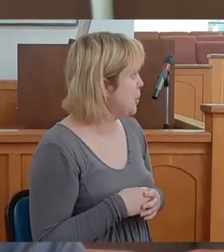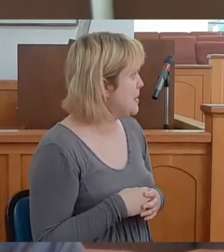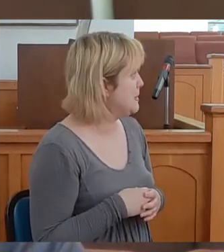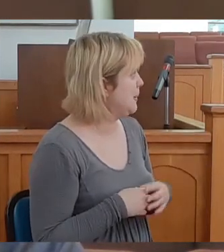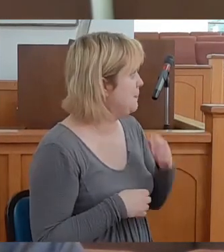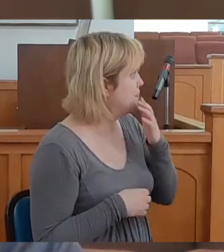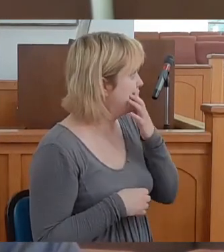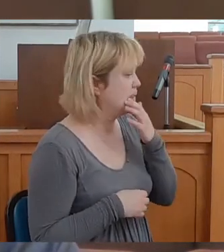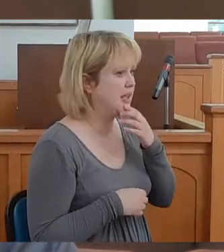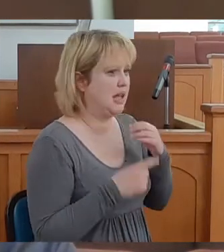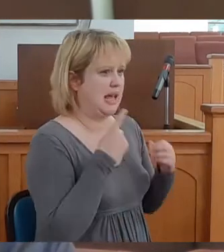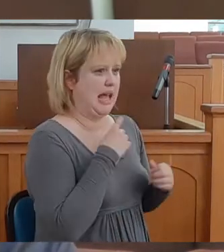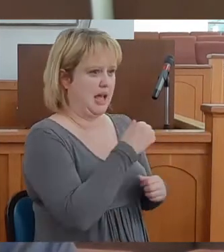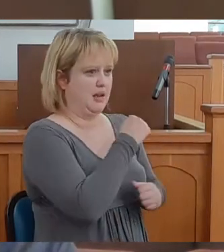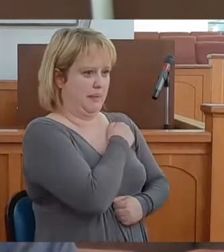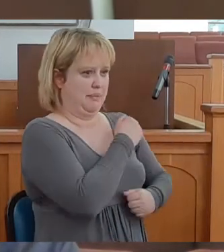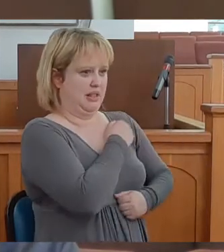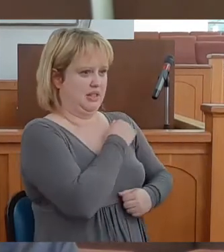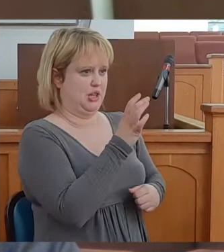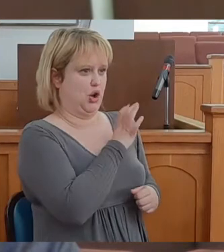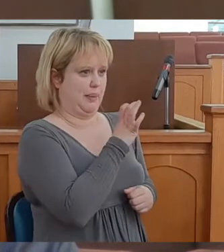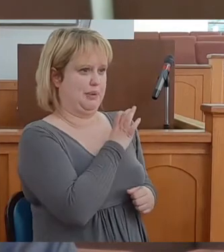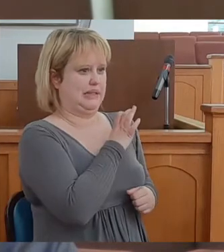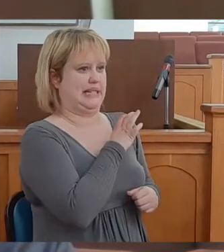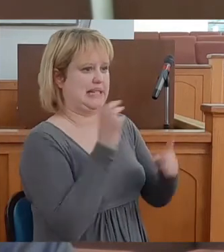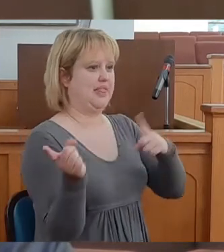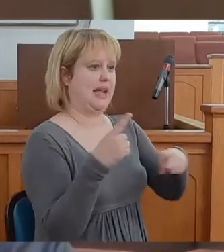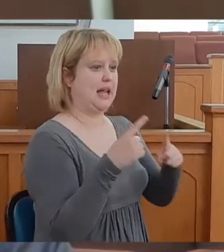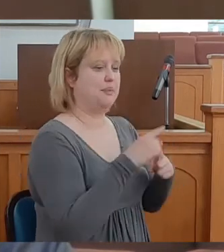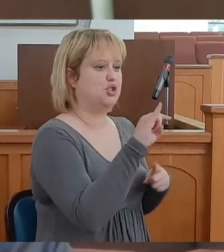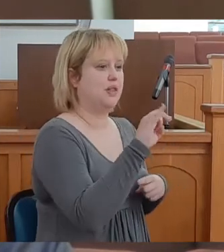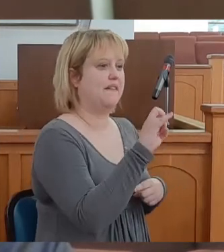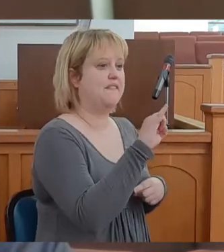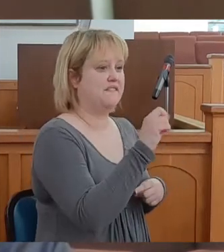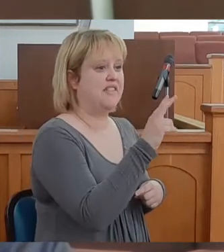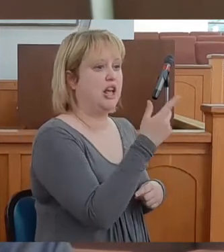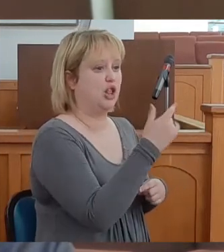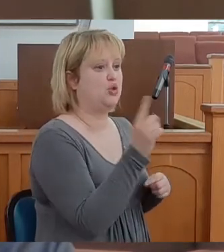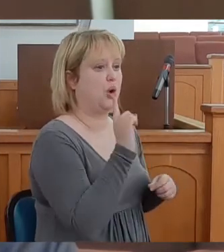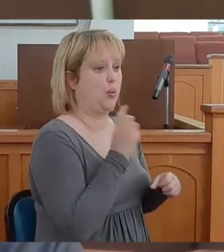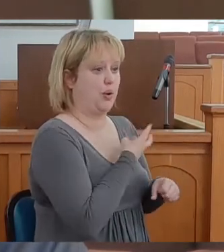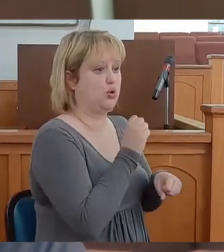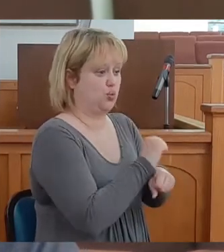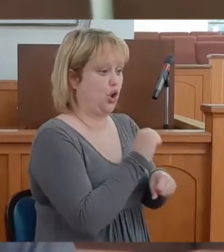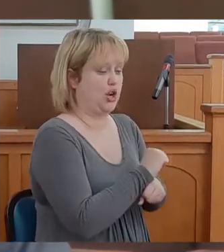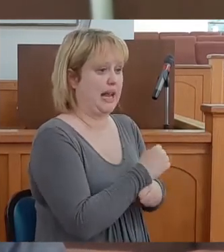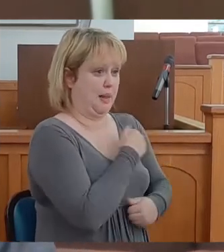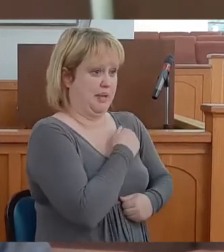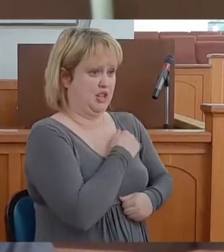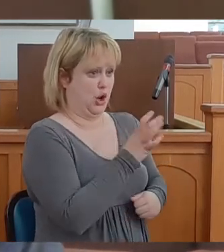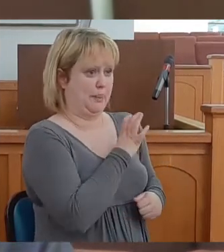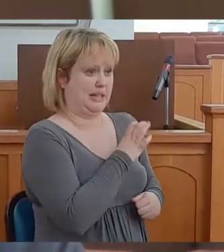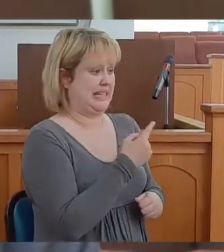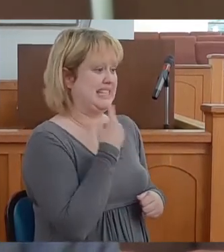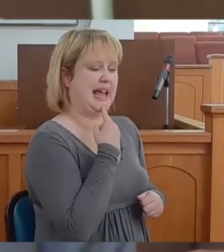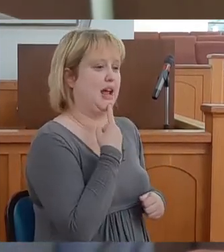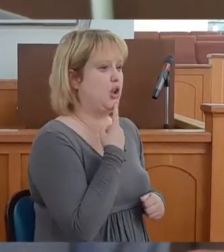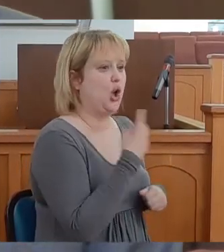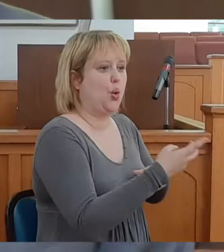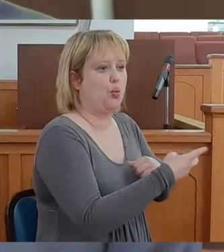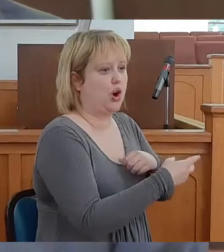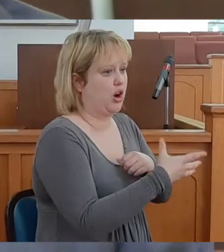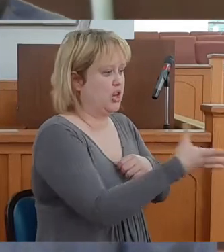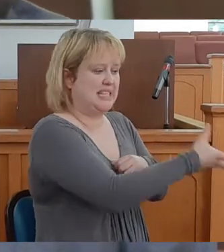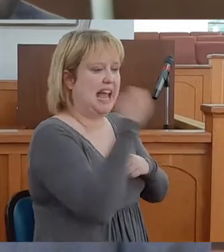and military police, they came to the village where we was working, and they said, we are revoking your